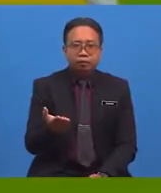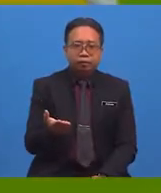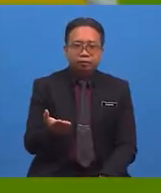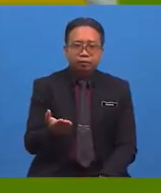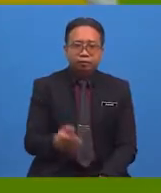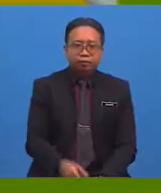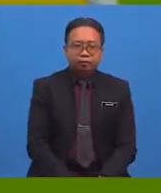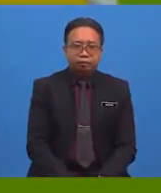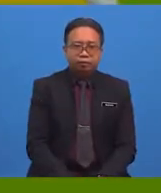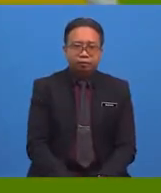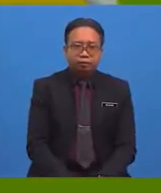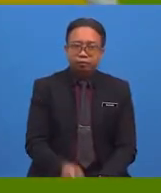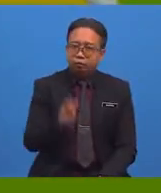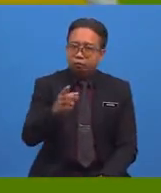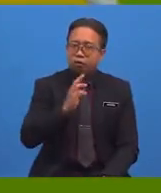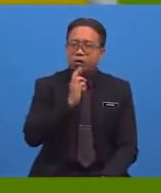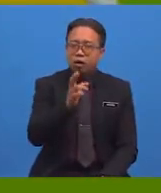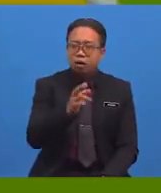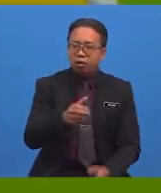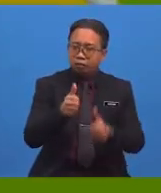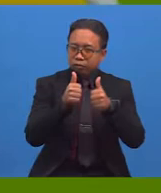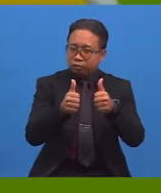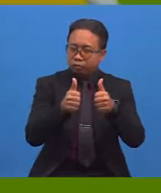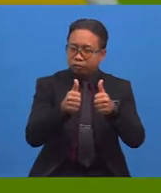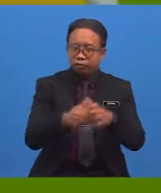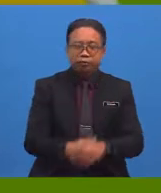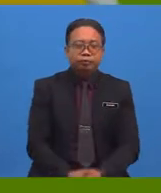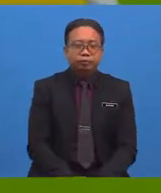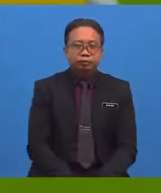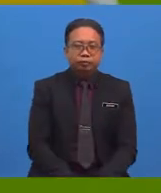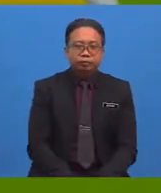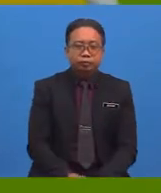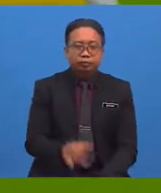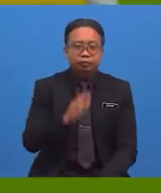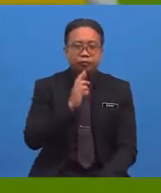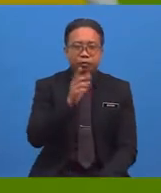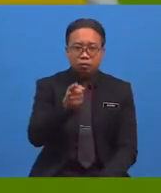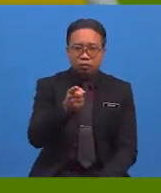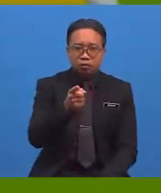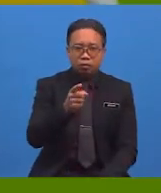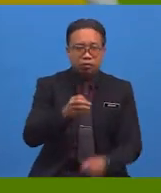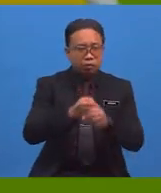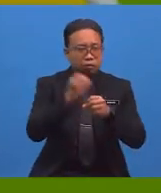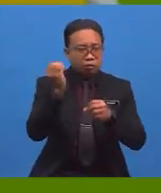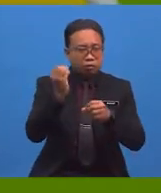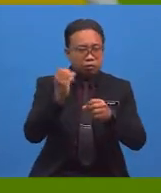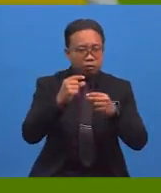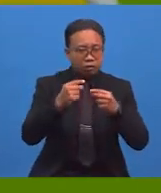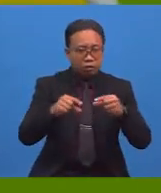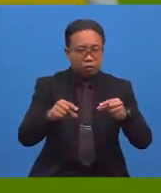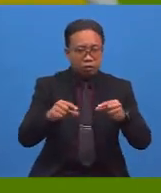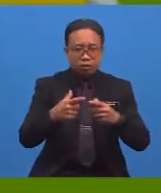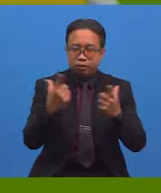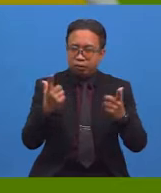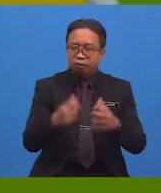Here's the grater. Here's the cheese. You are great, great, great. Are you up for another